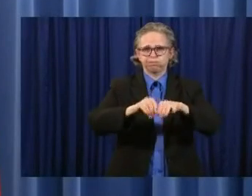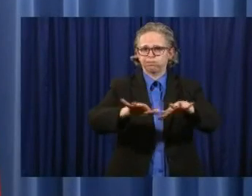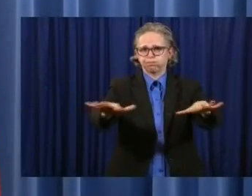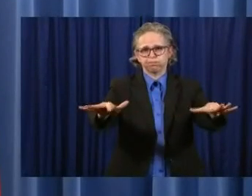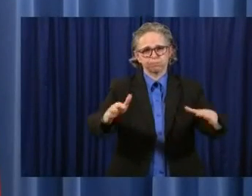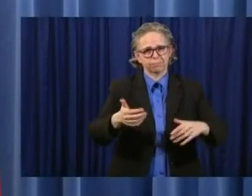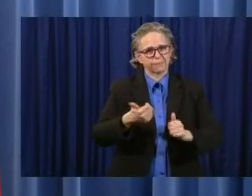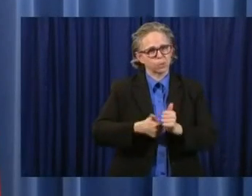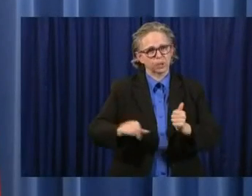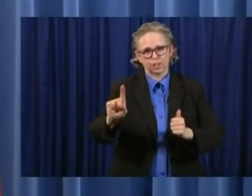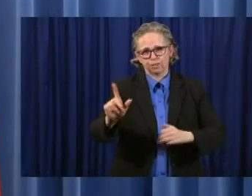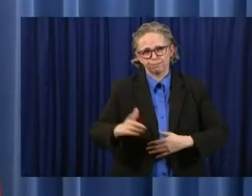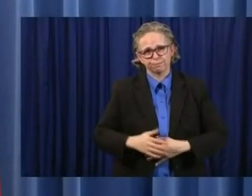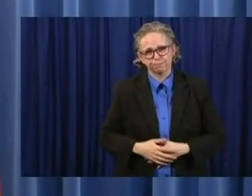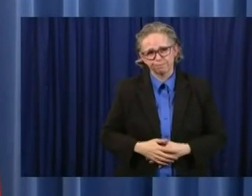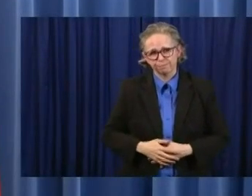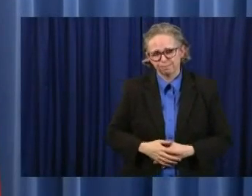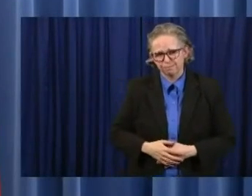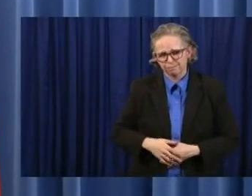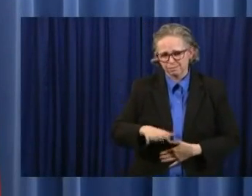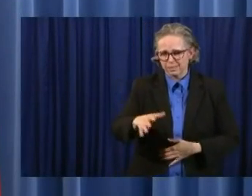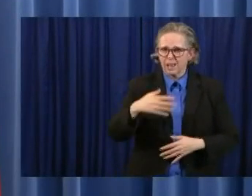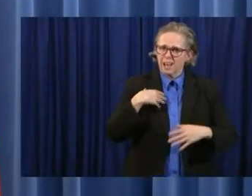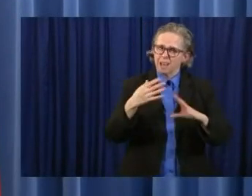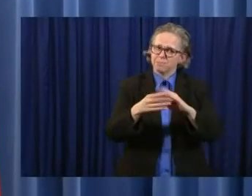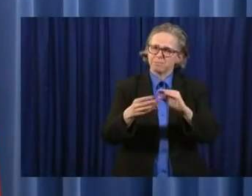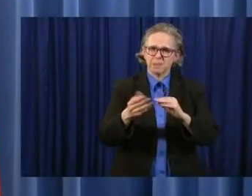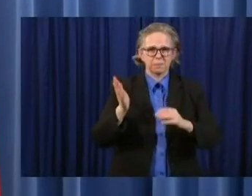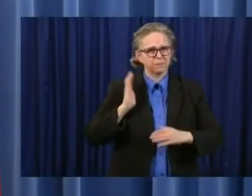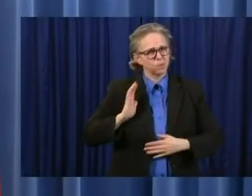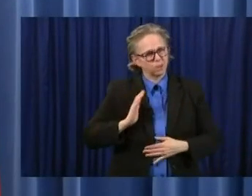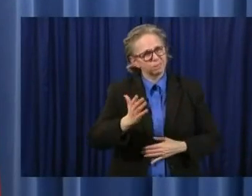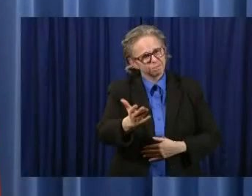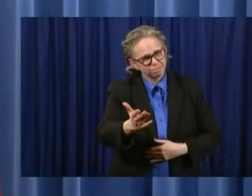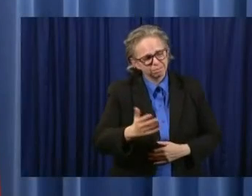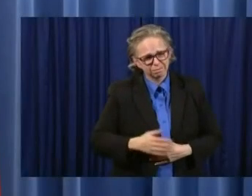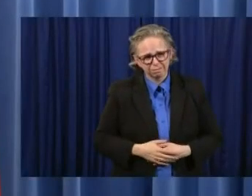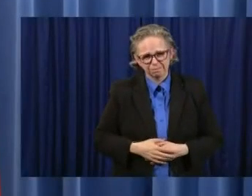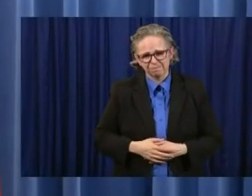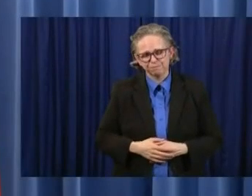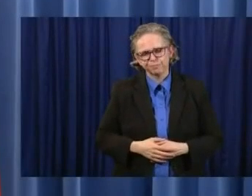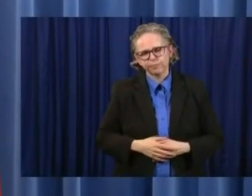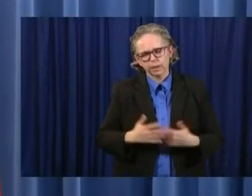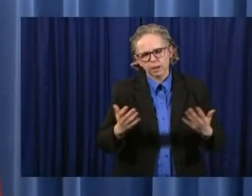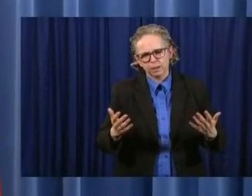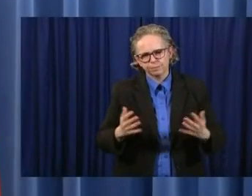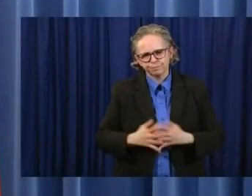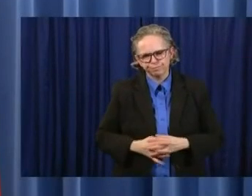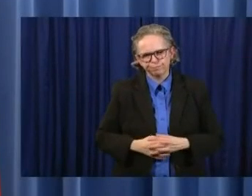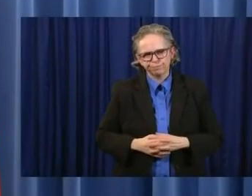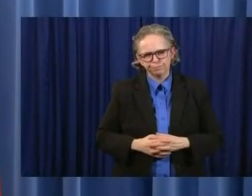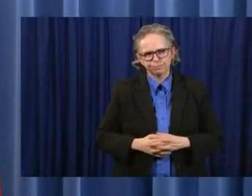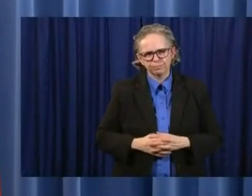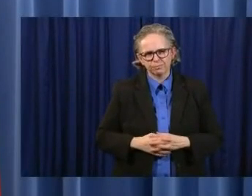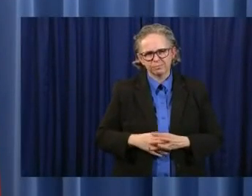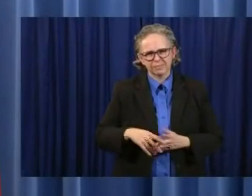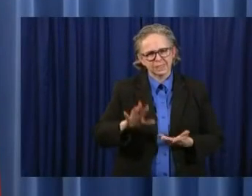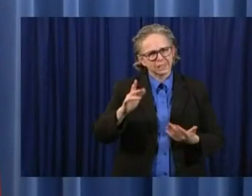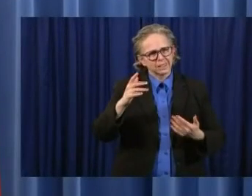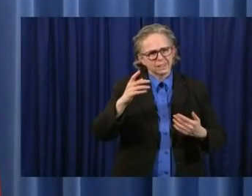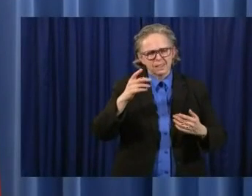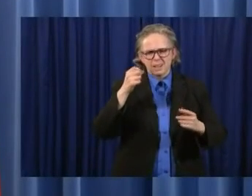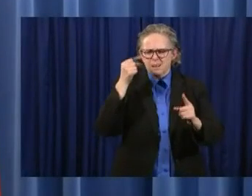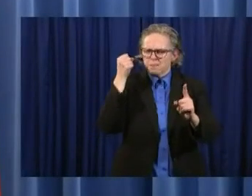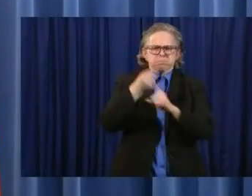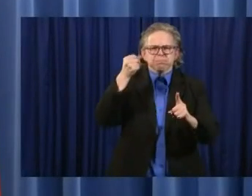you know, we've talked about this before, but this is the kind of the rare case or different case where what